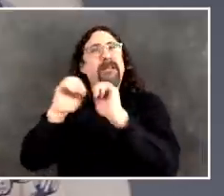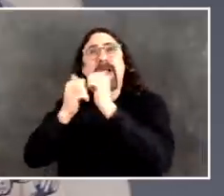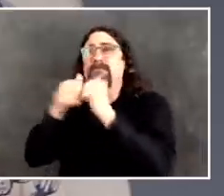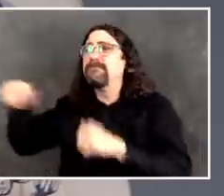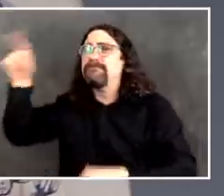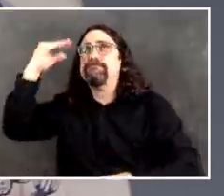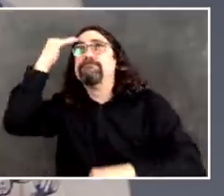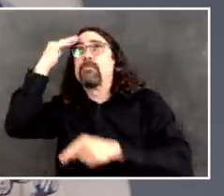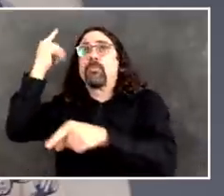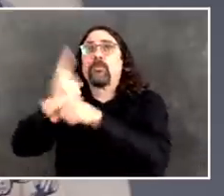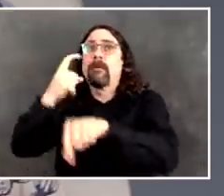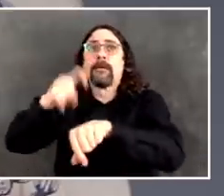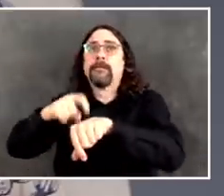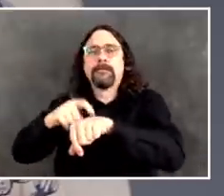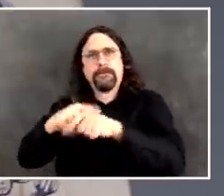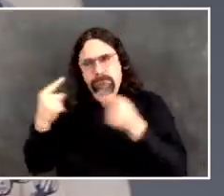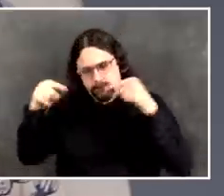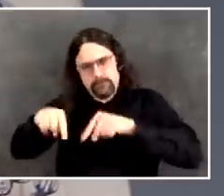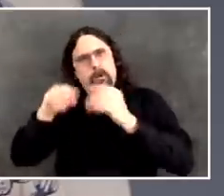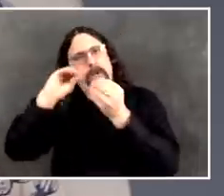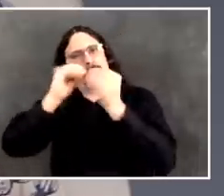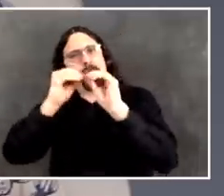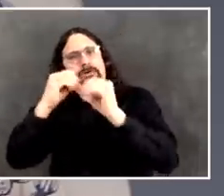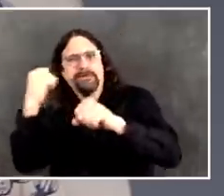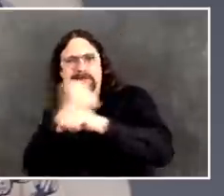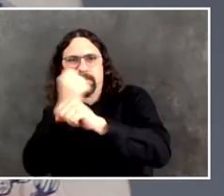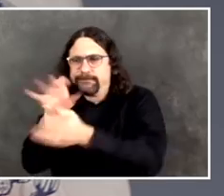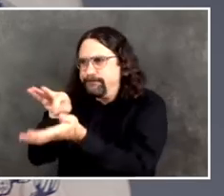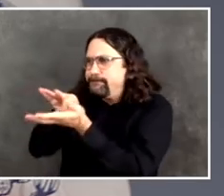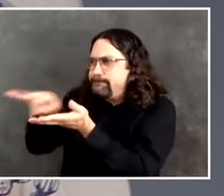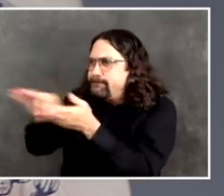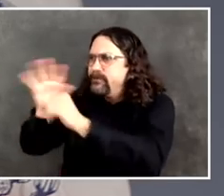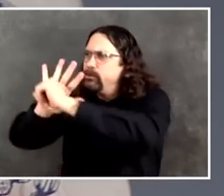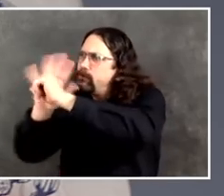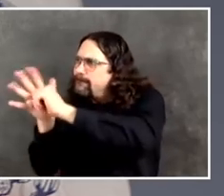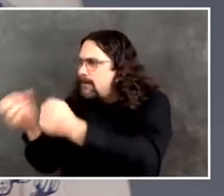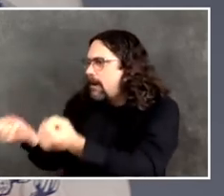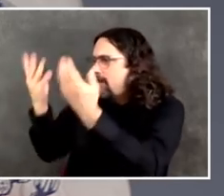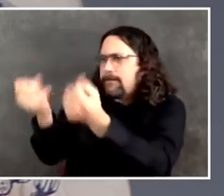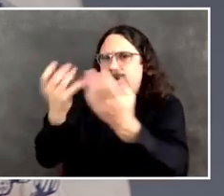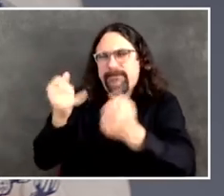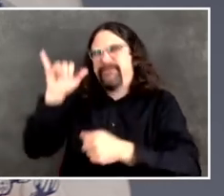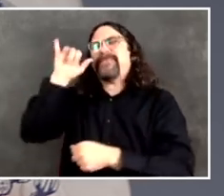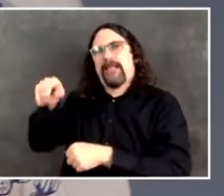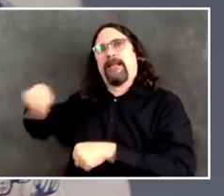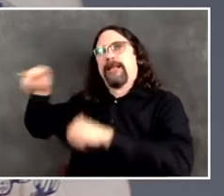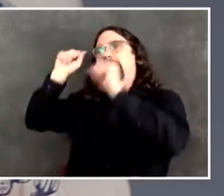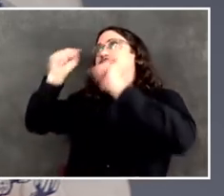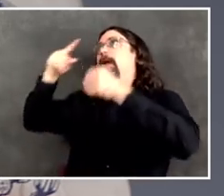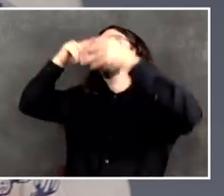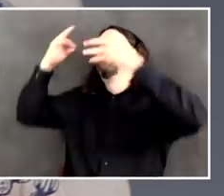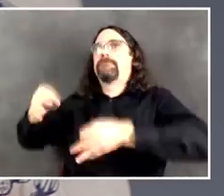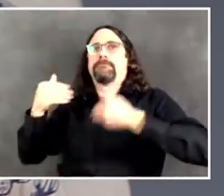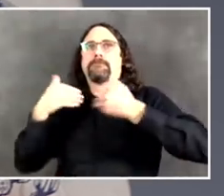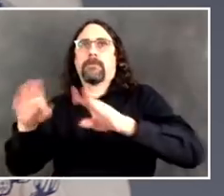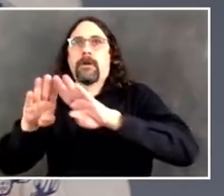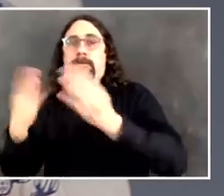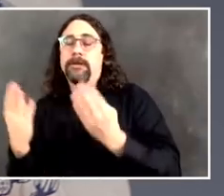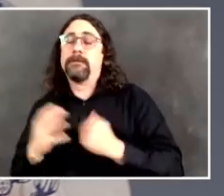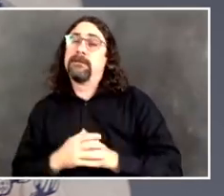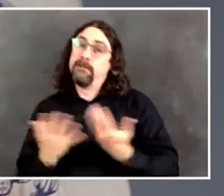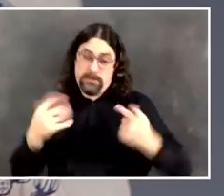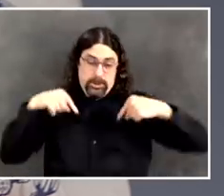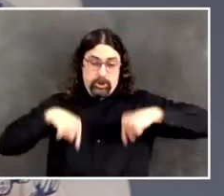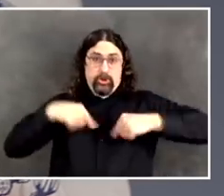saving human lives. Protecting all of our health. Making sure that we do this the right way so that when we reopen we can do it